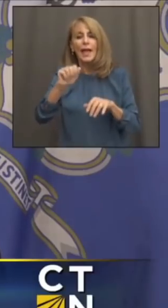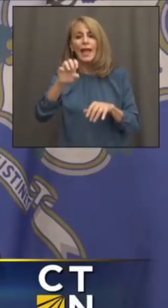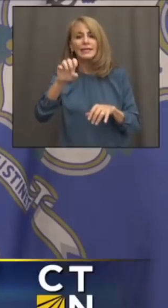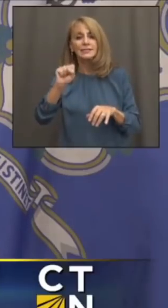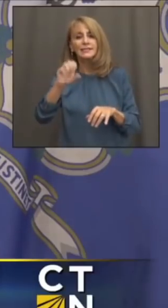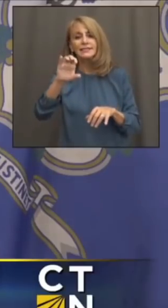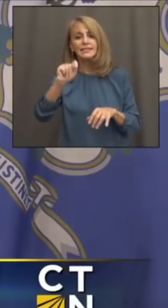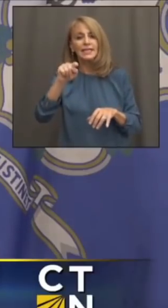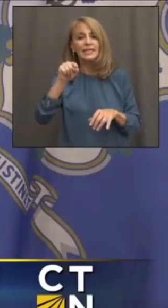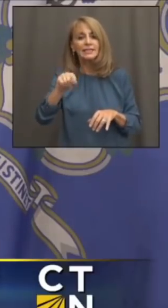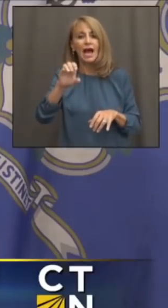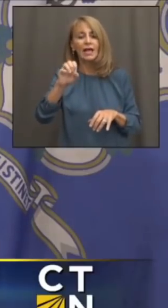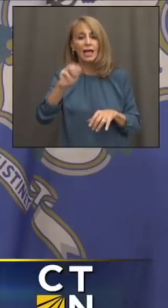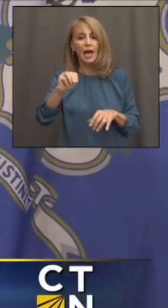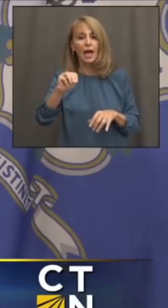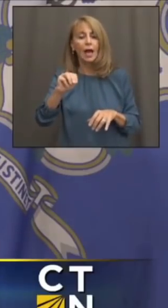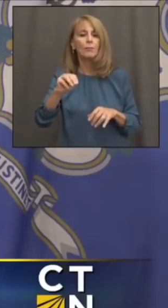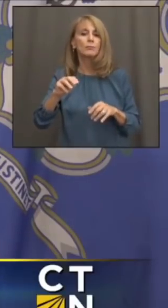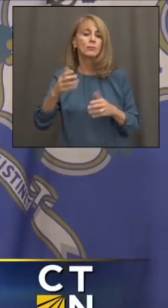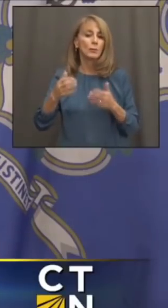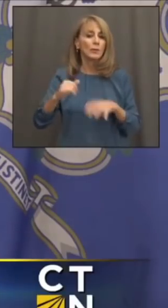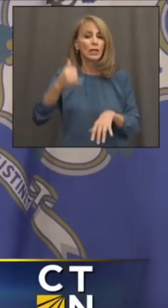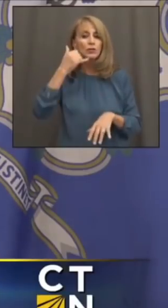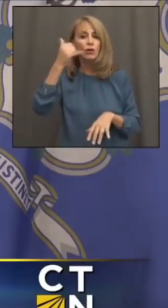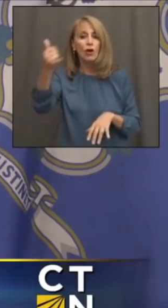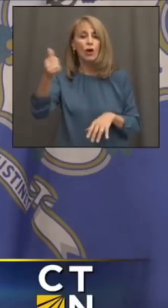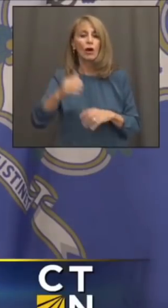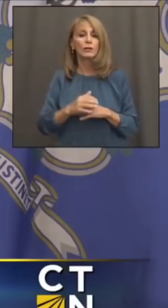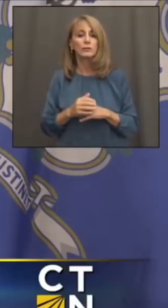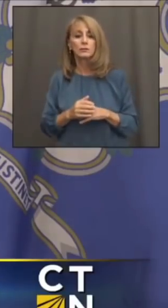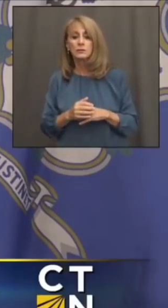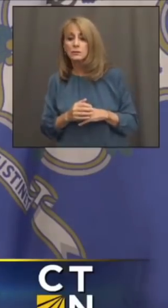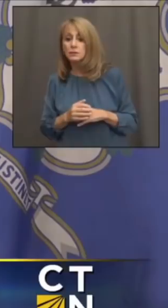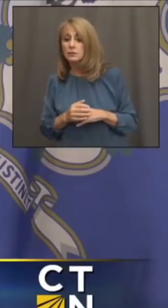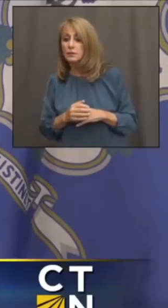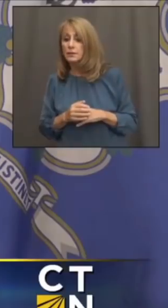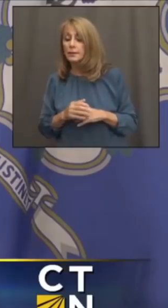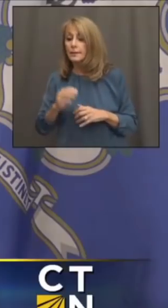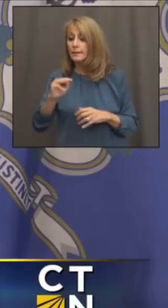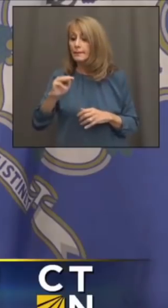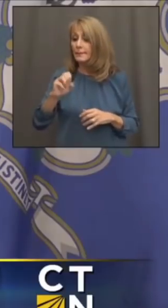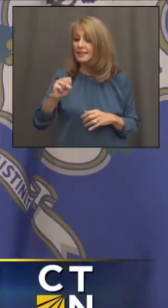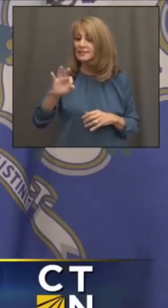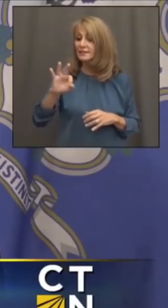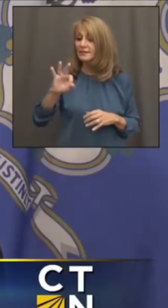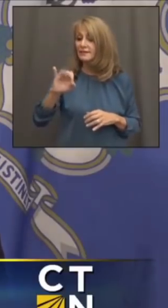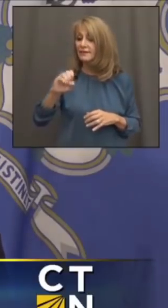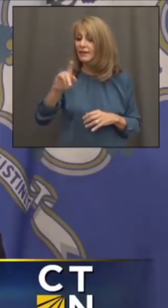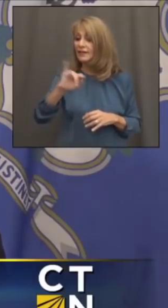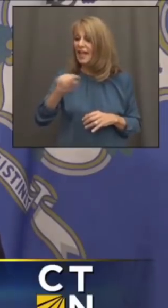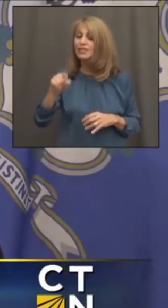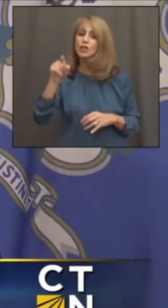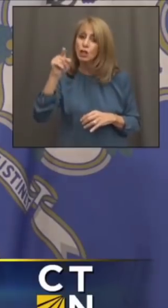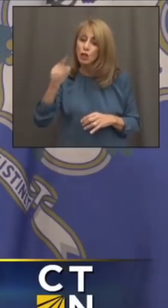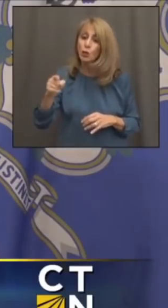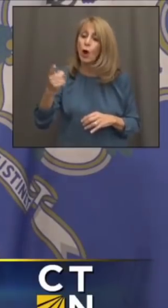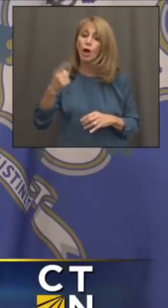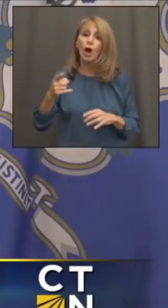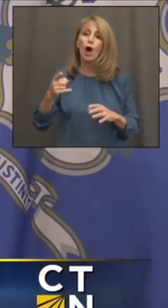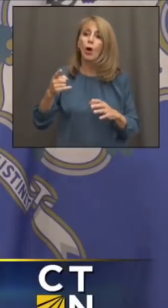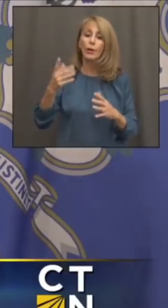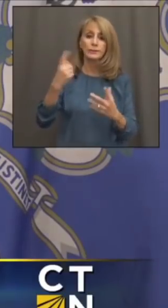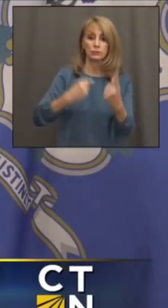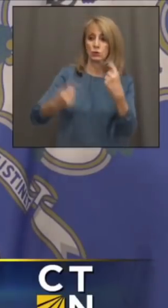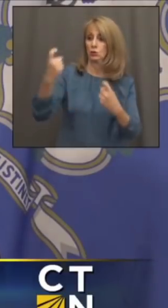.com or make that call, Damaris Velez, you're a navigator. You're on the front line. You're taking questions from